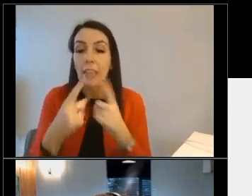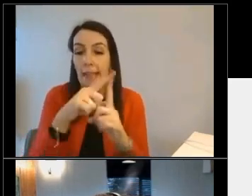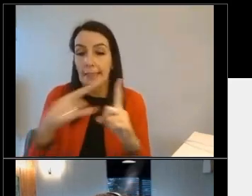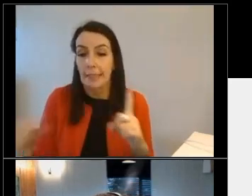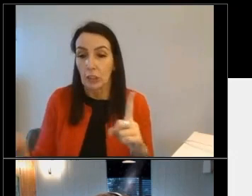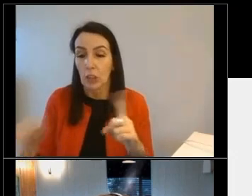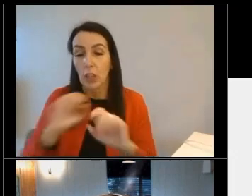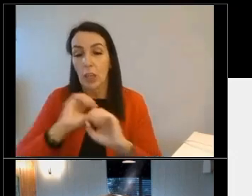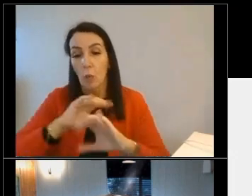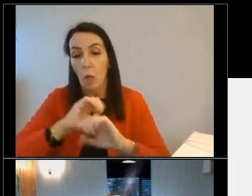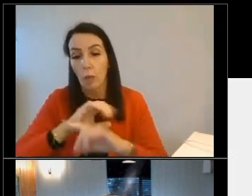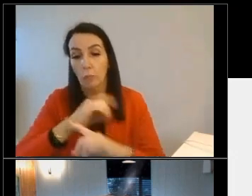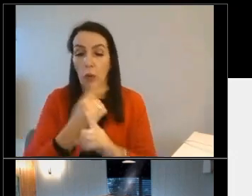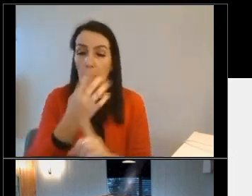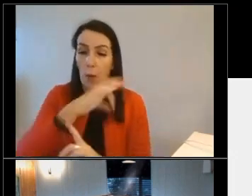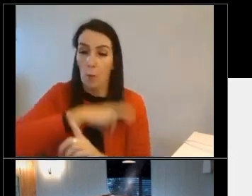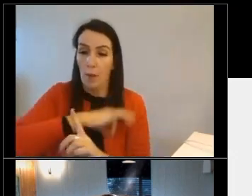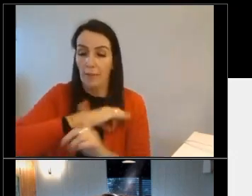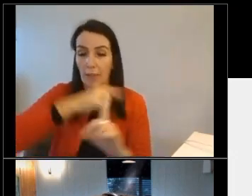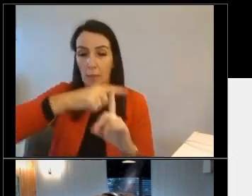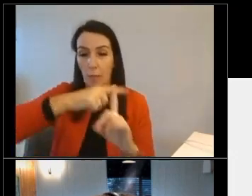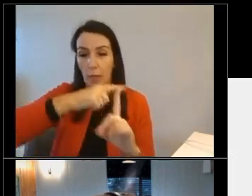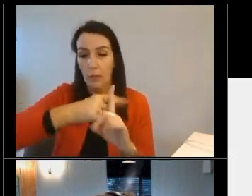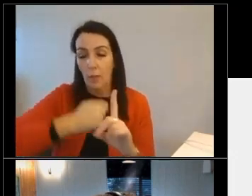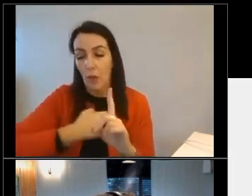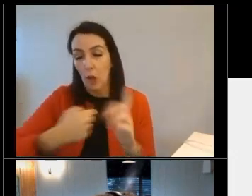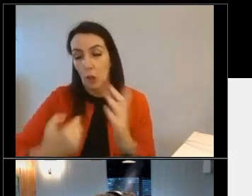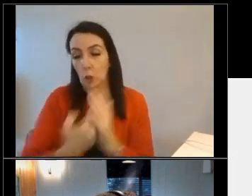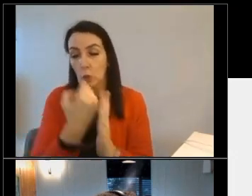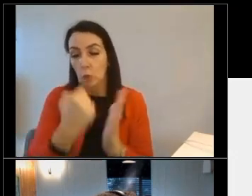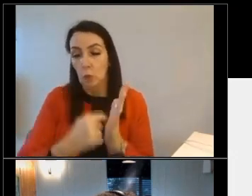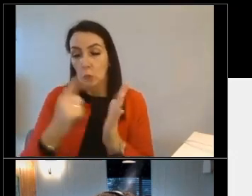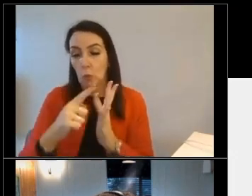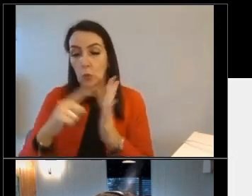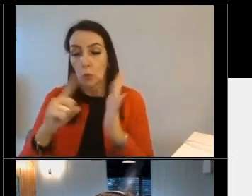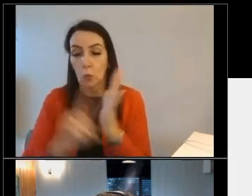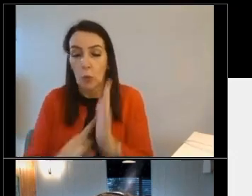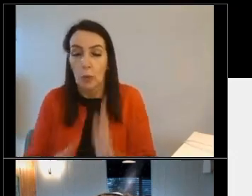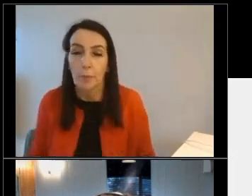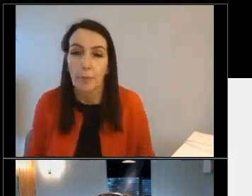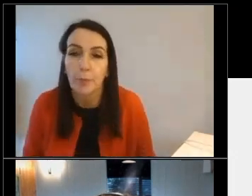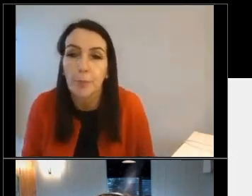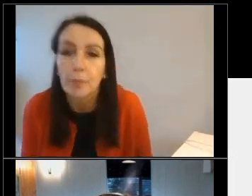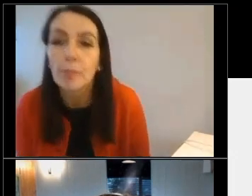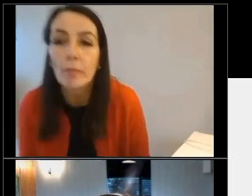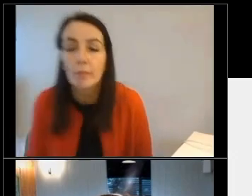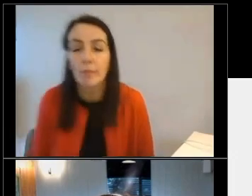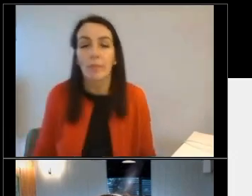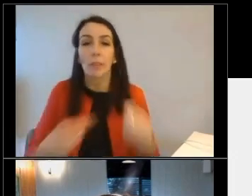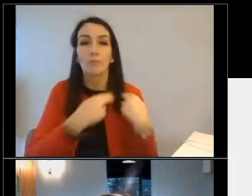of the key benefits of the Homewise tool for your organization. Over to you, Sean.